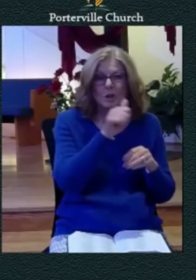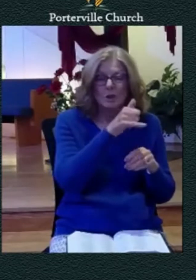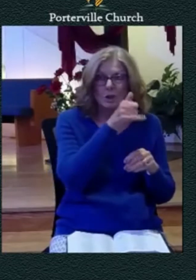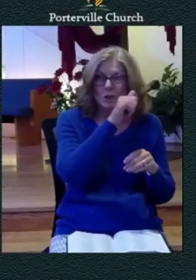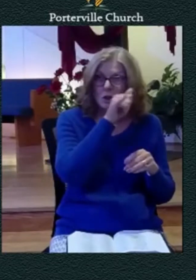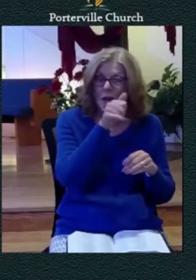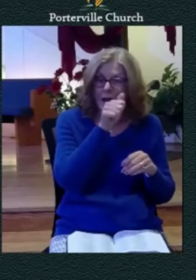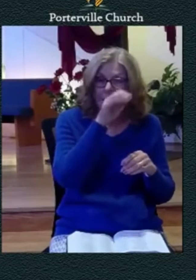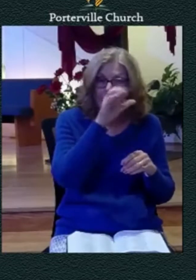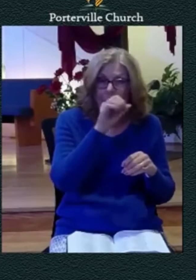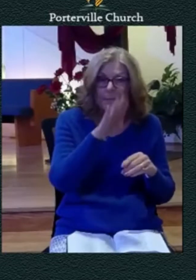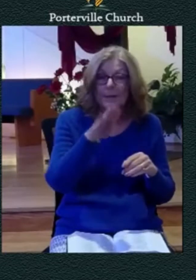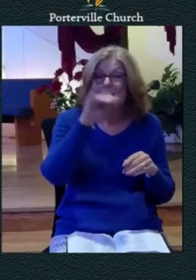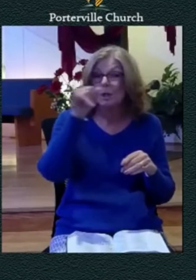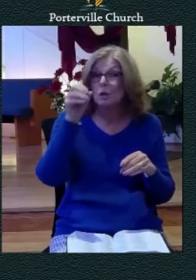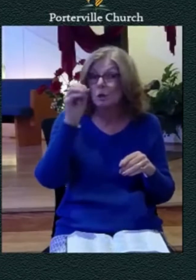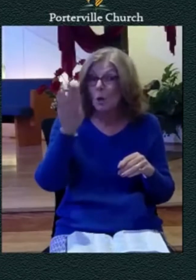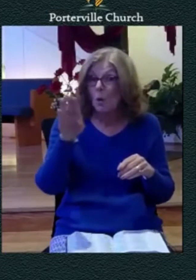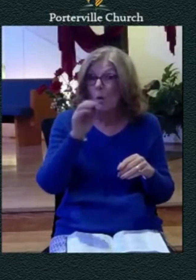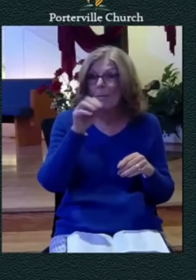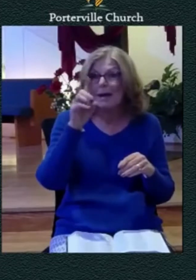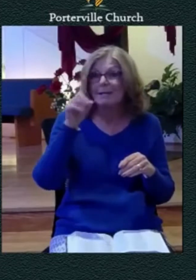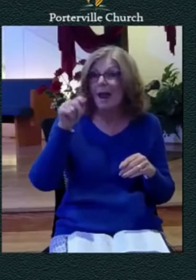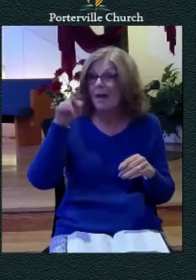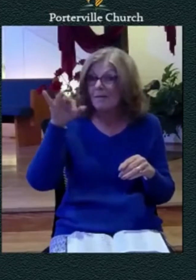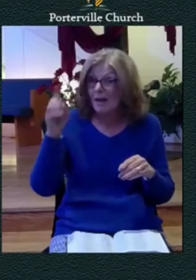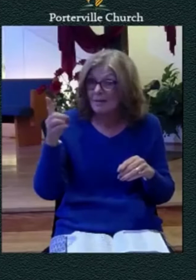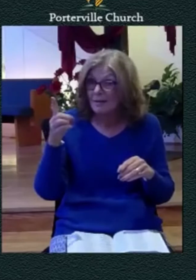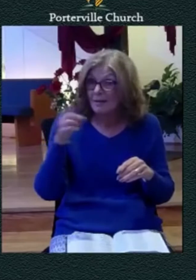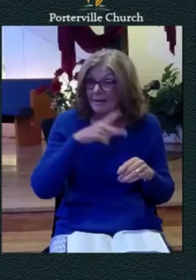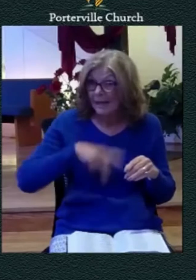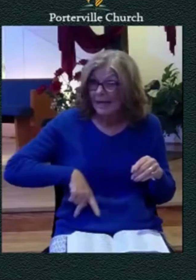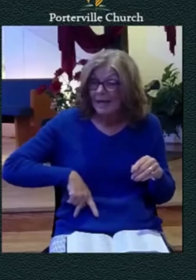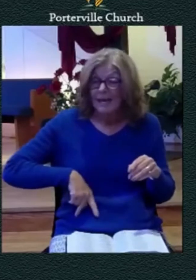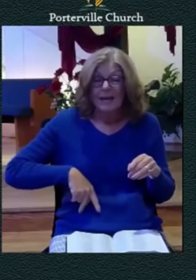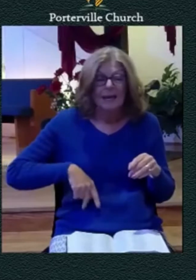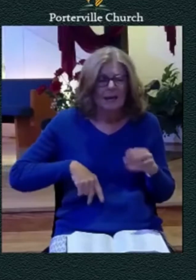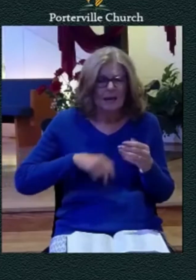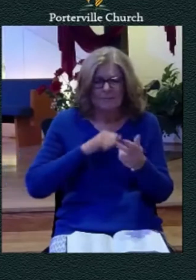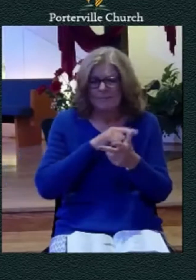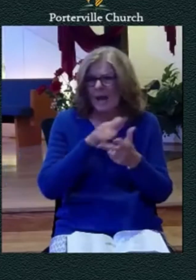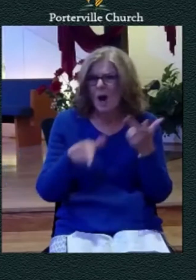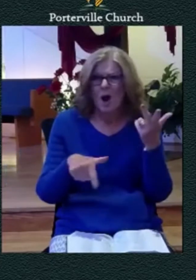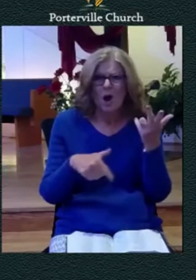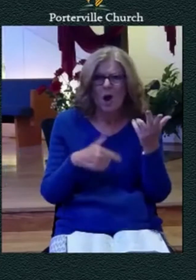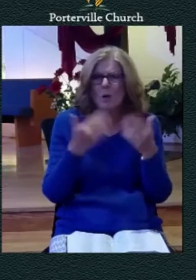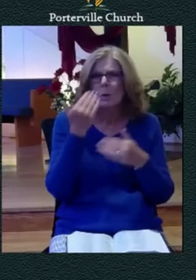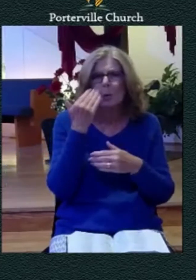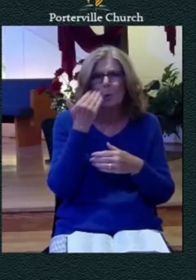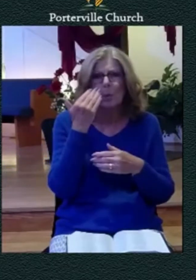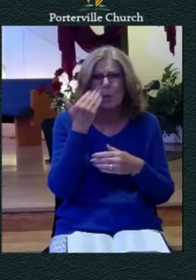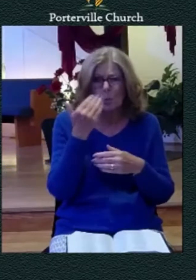even the christ himself they all knew this particular battle